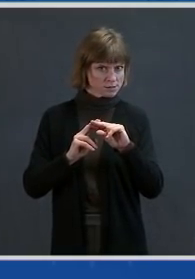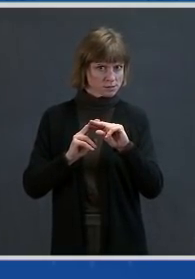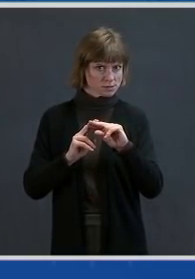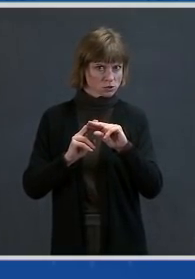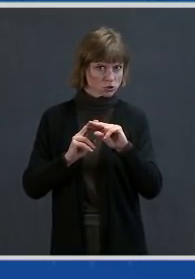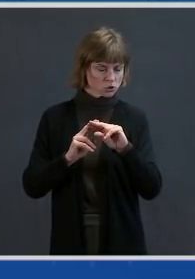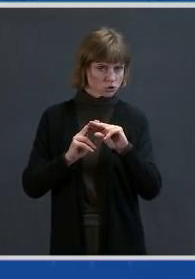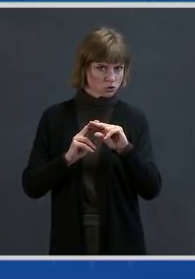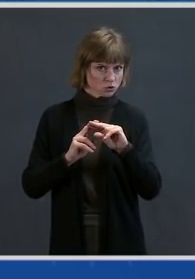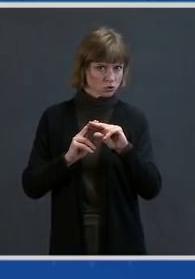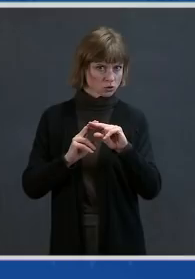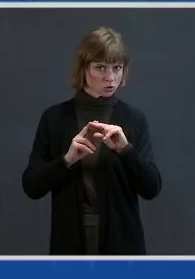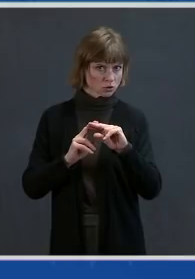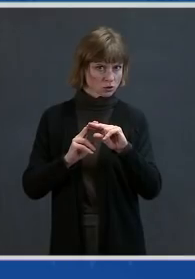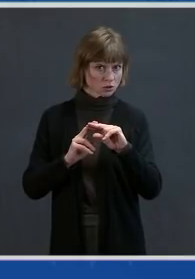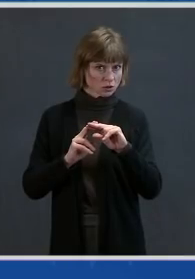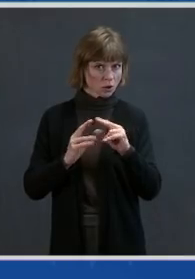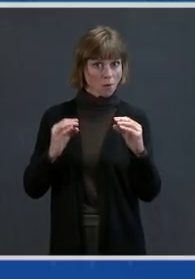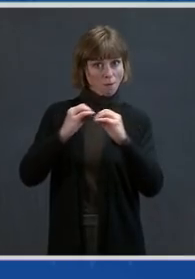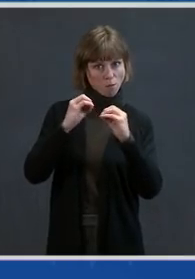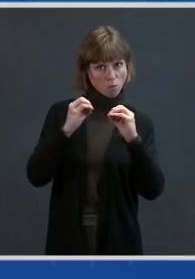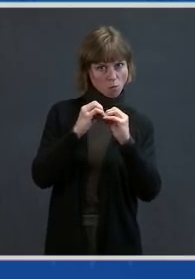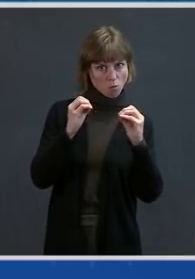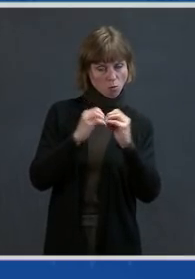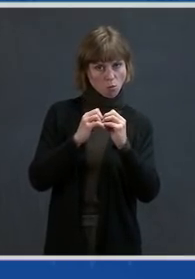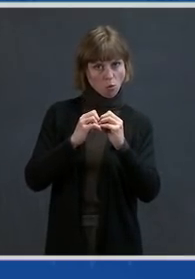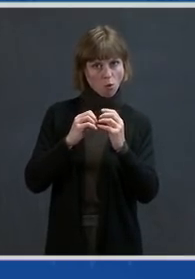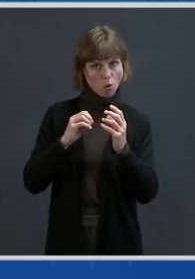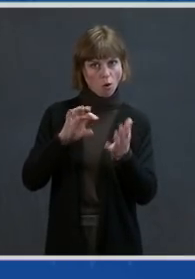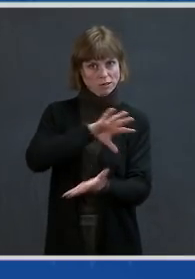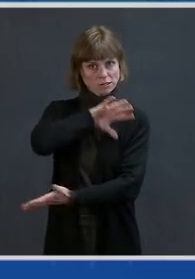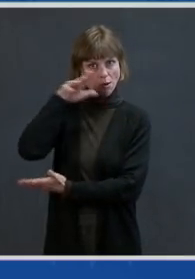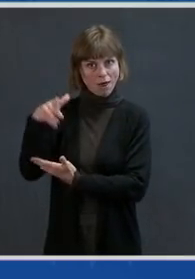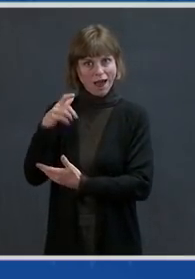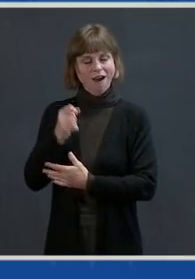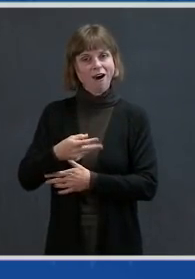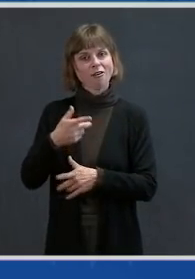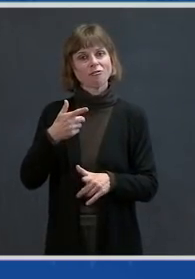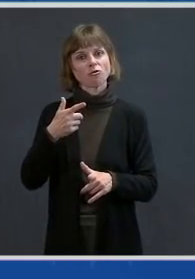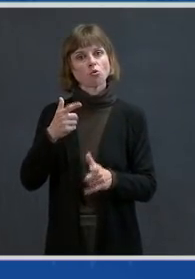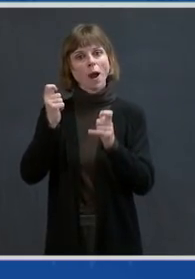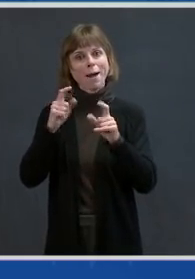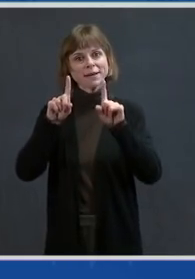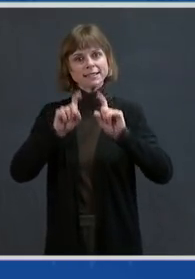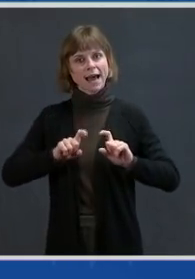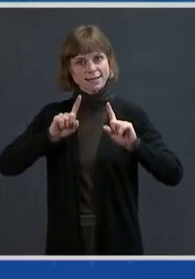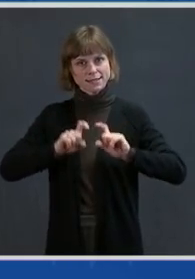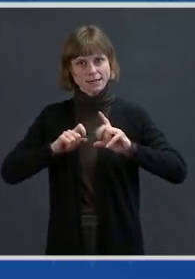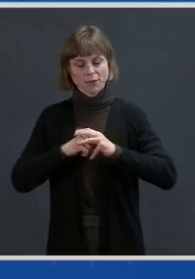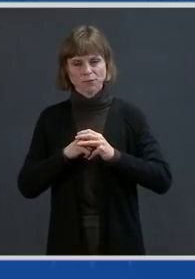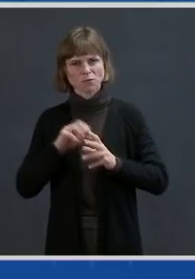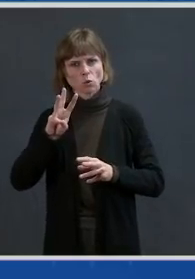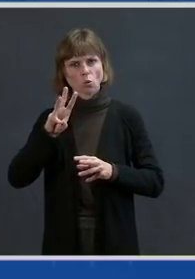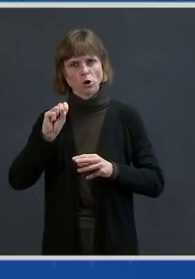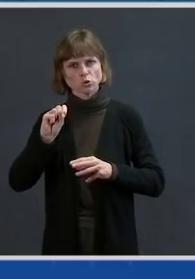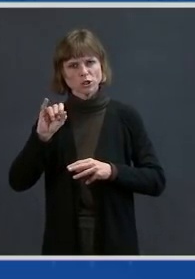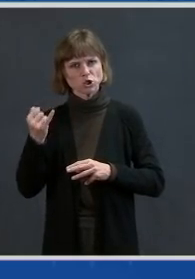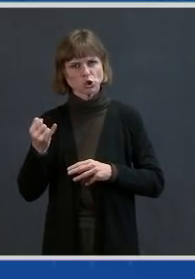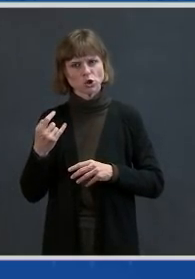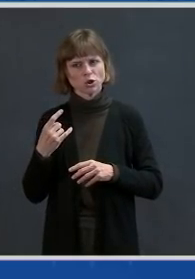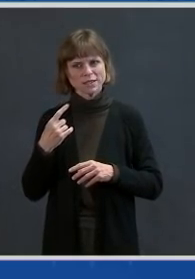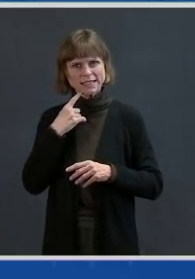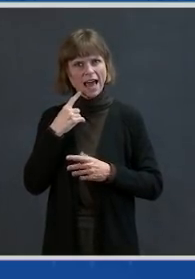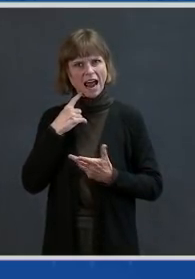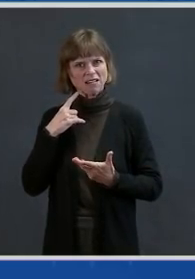of rapid tests. And we're seeing two things. The Wall Street Journal reporting that millions of these tests are sitting on